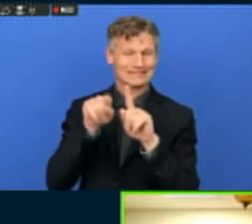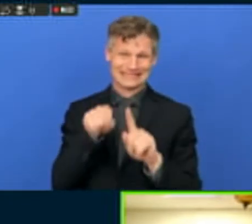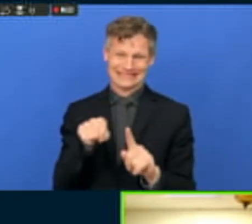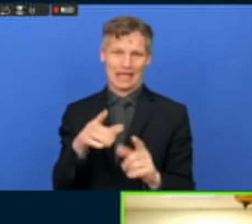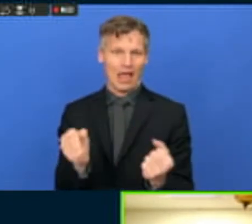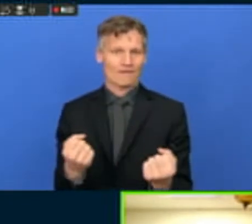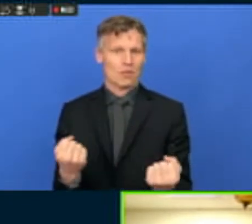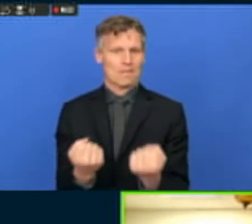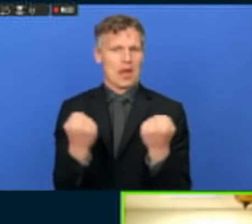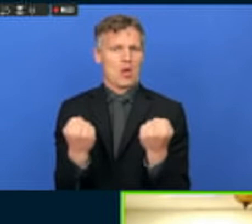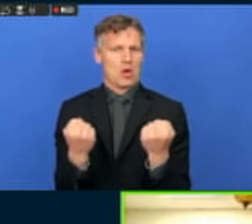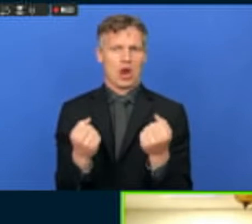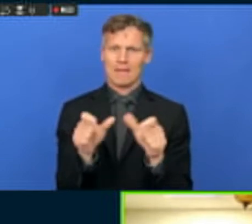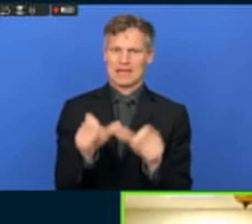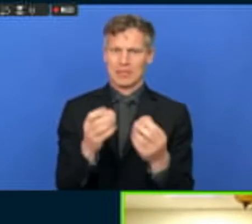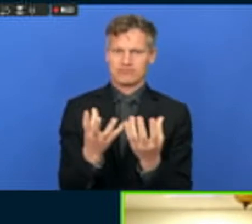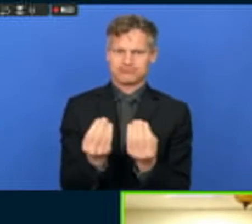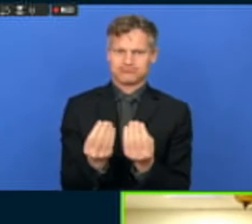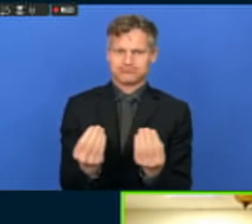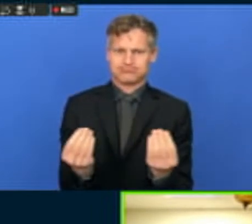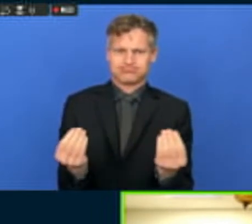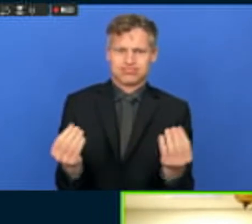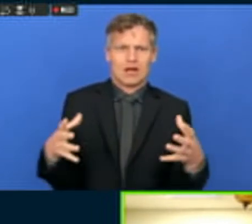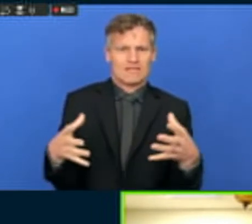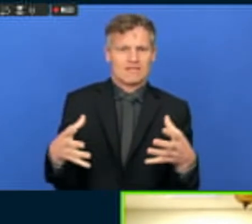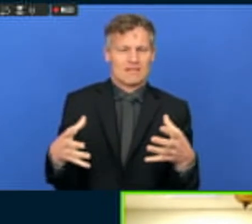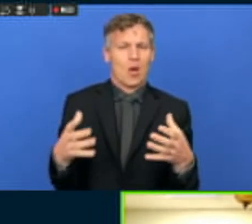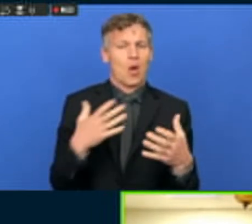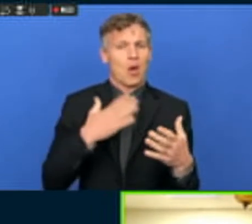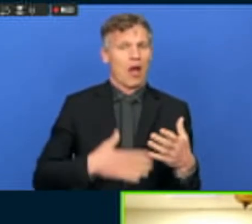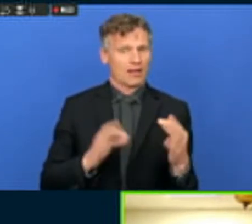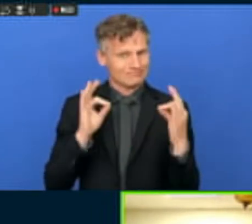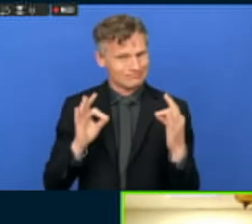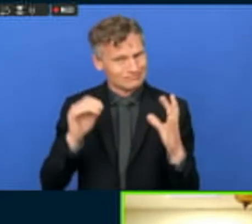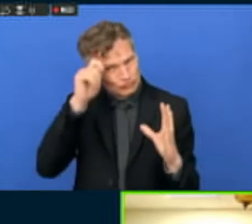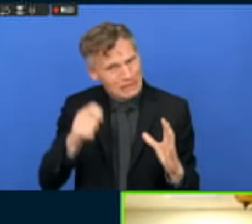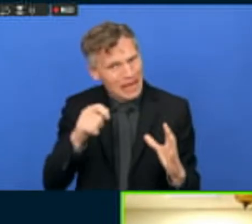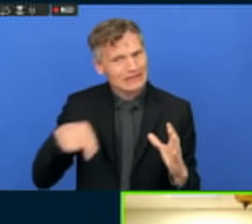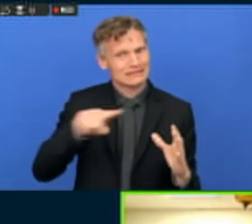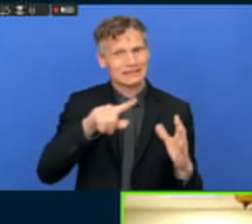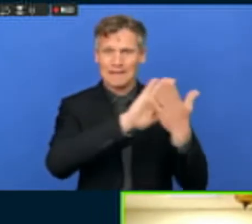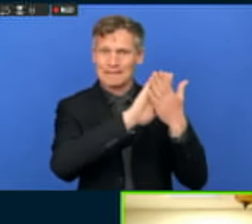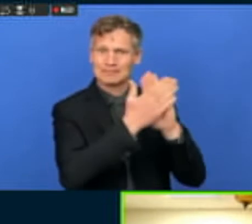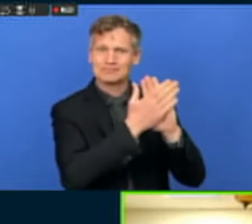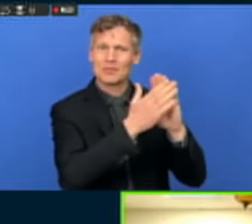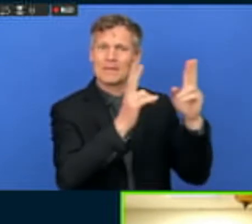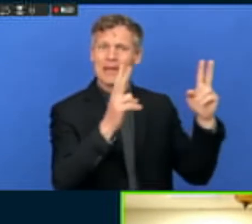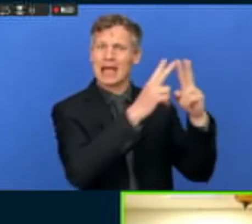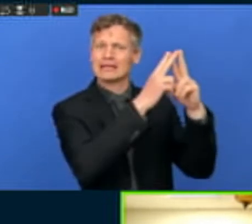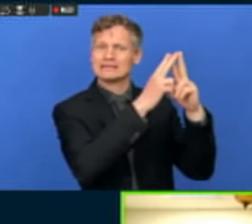making sure the Paris Agreement can be achieved, as well as also